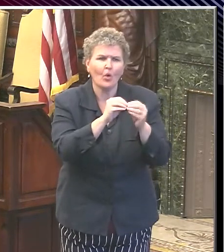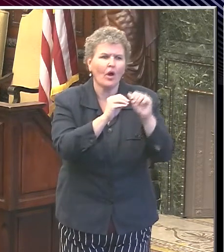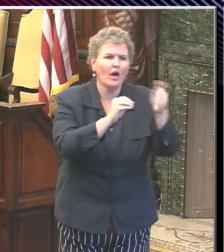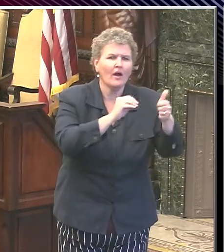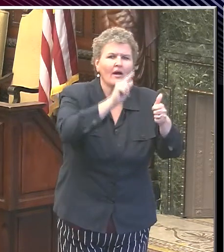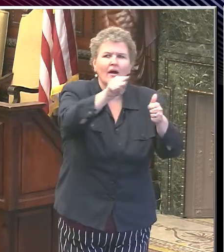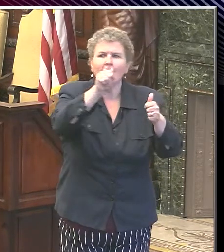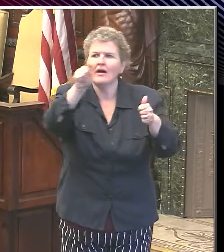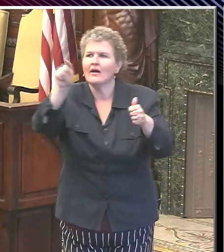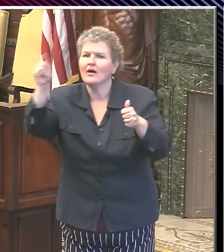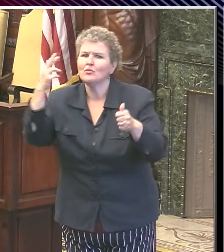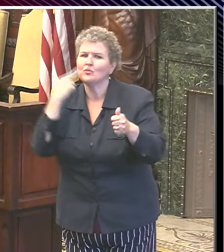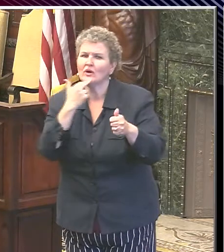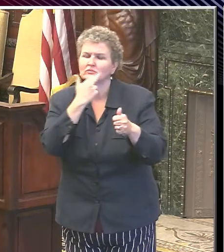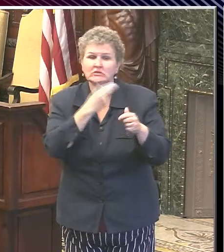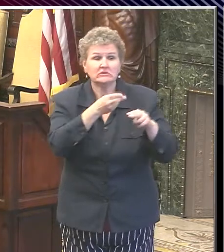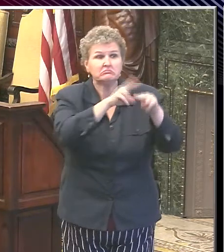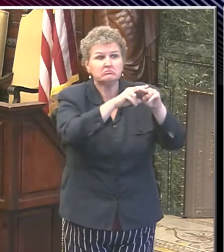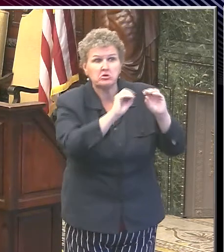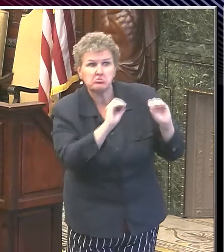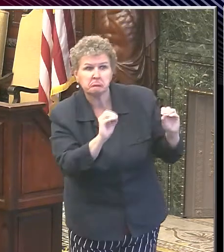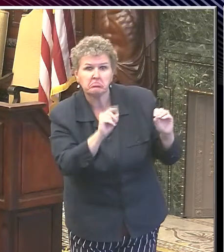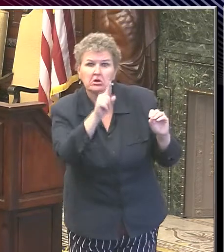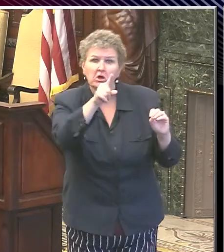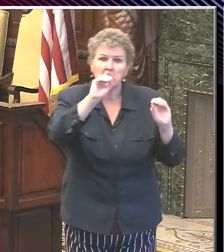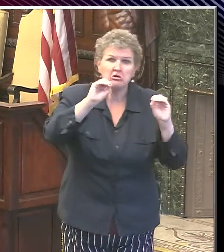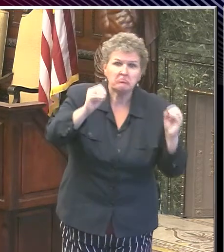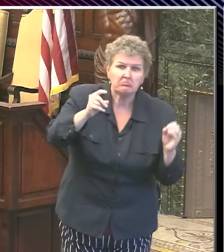not seeing sort of outbreaks that we're seeing right now.